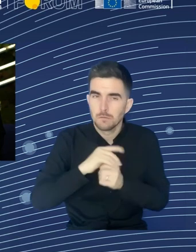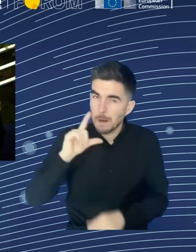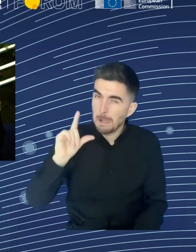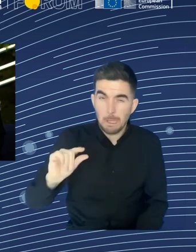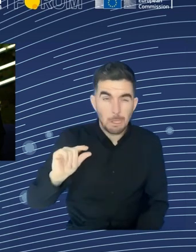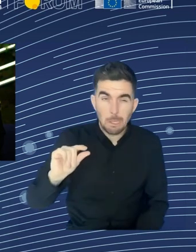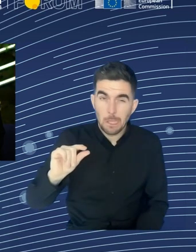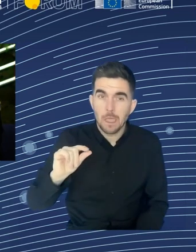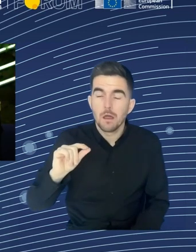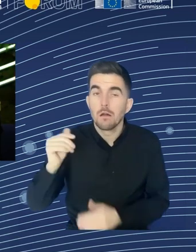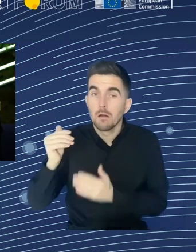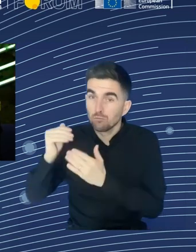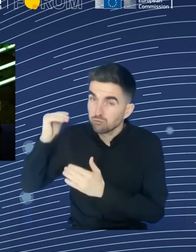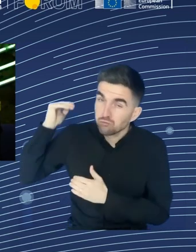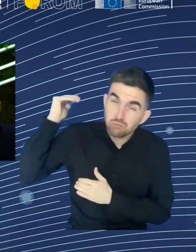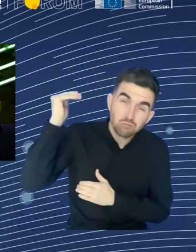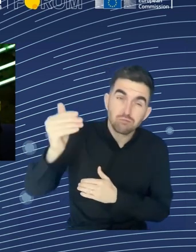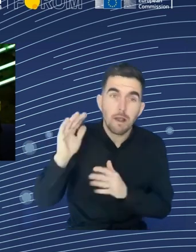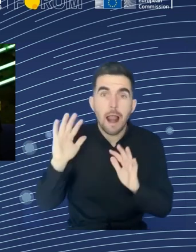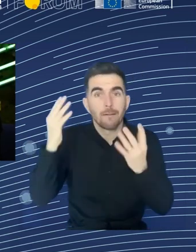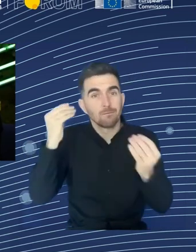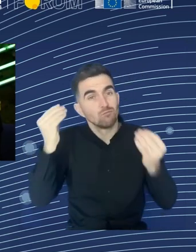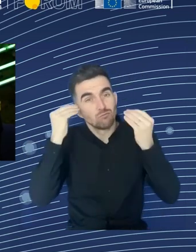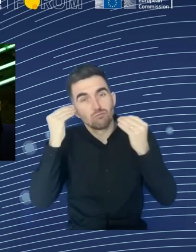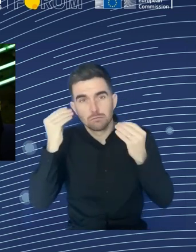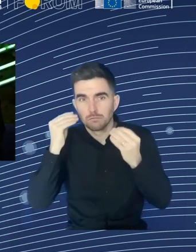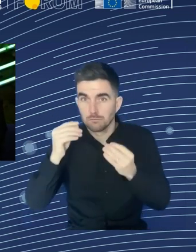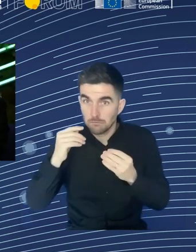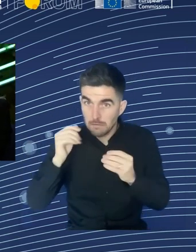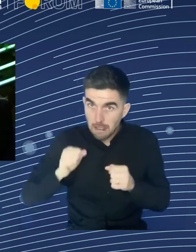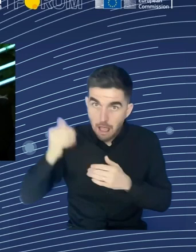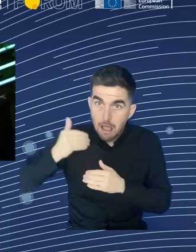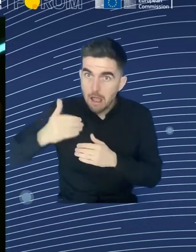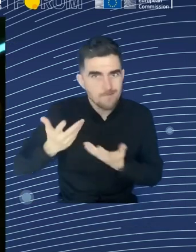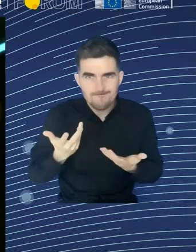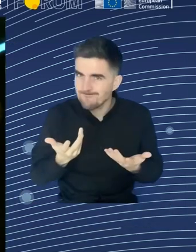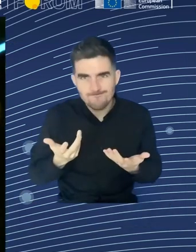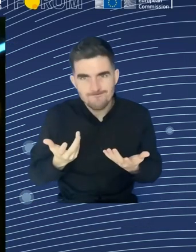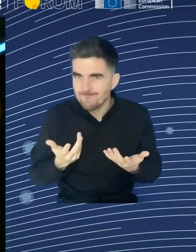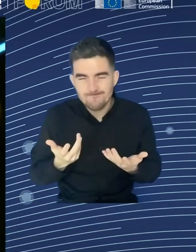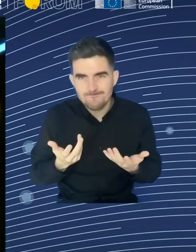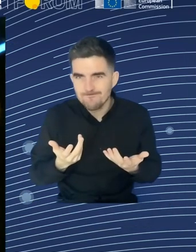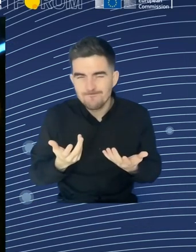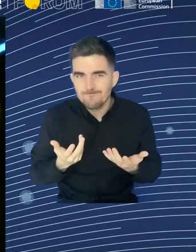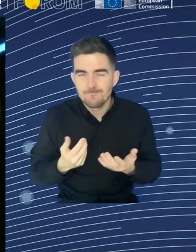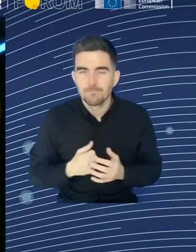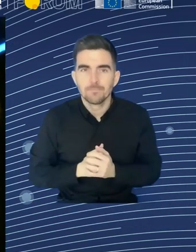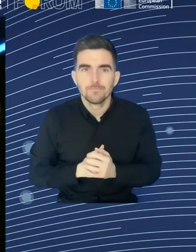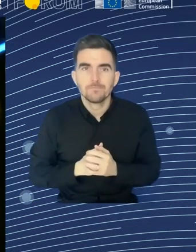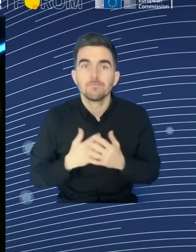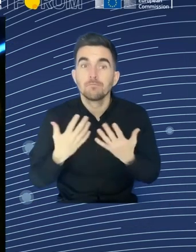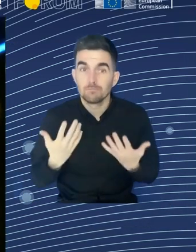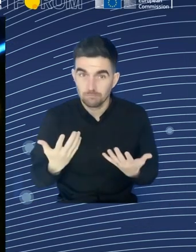or training in 2021. Poverty and social exclusion I mentioned already, but it is also a